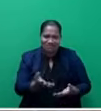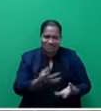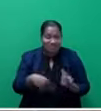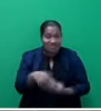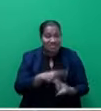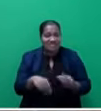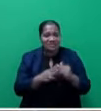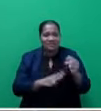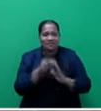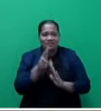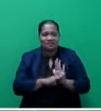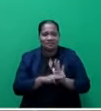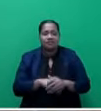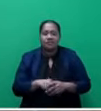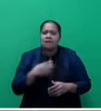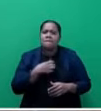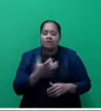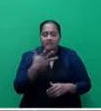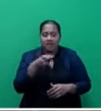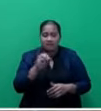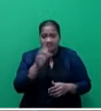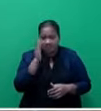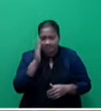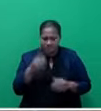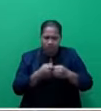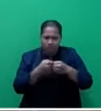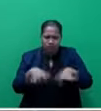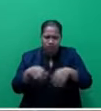Management, with more than 90 schools damaged across the country.